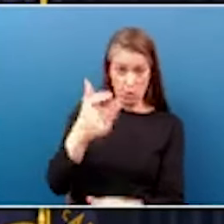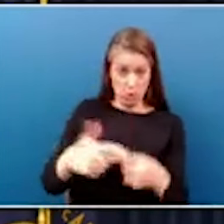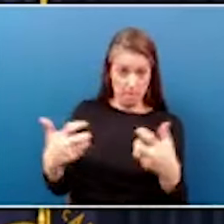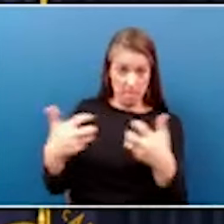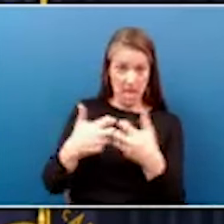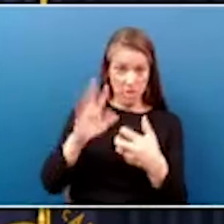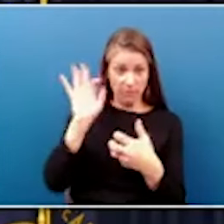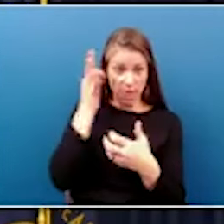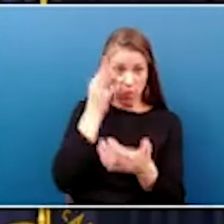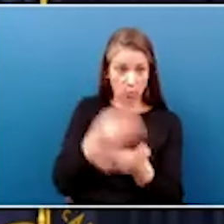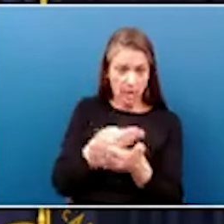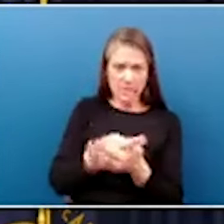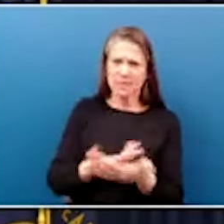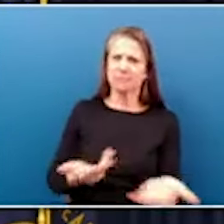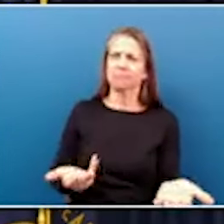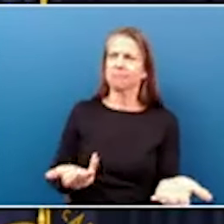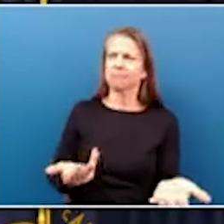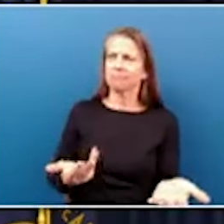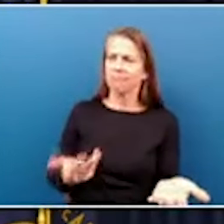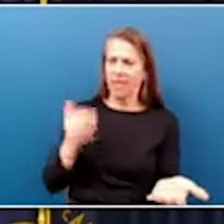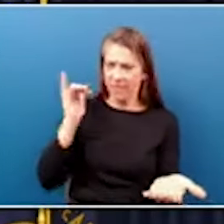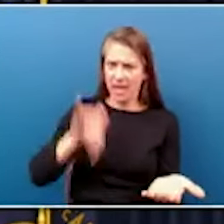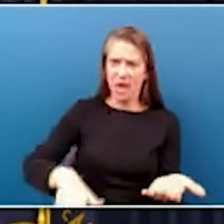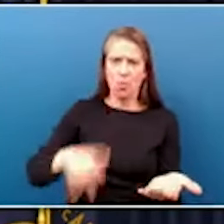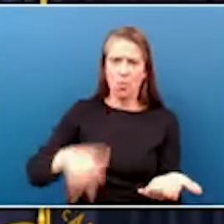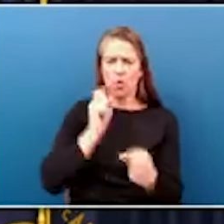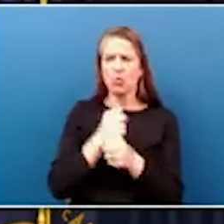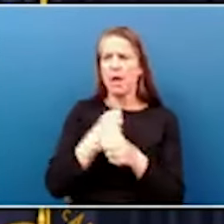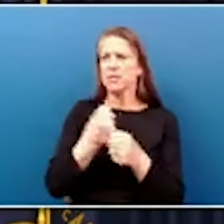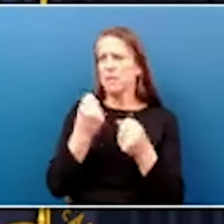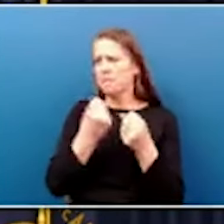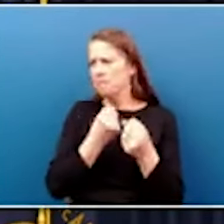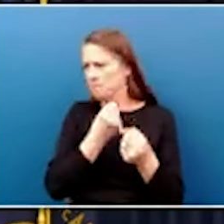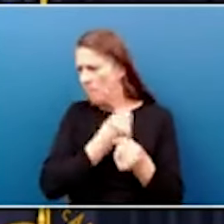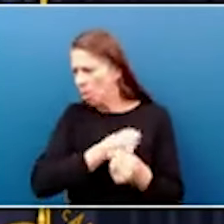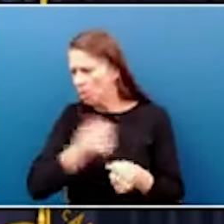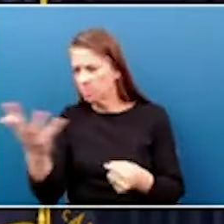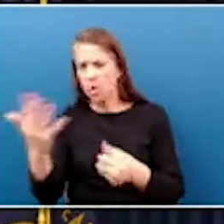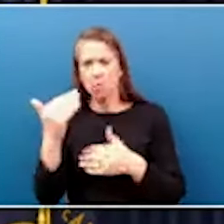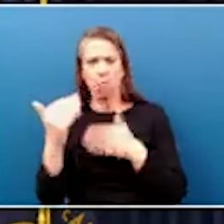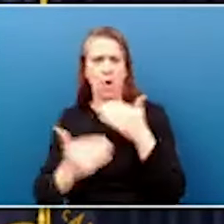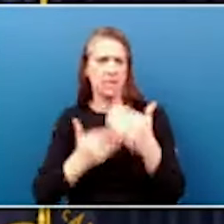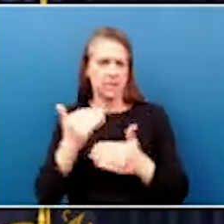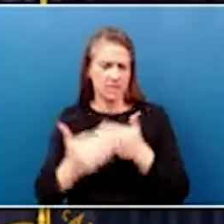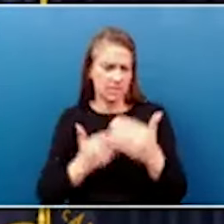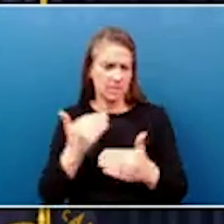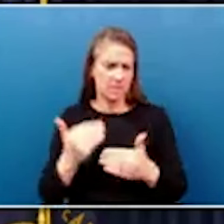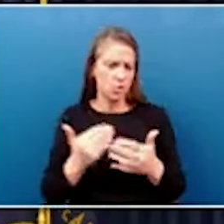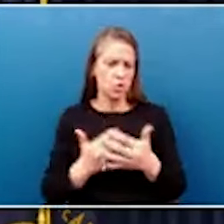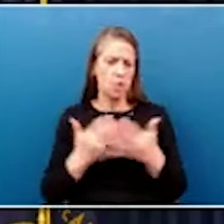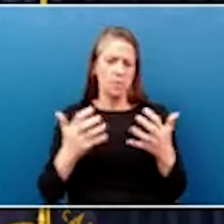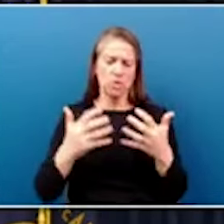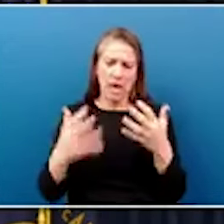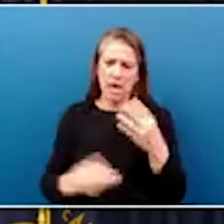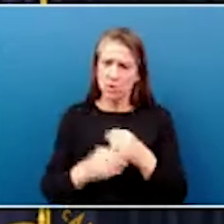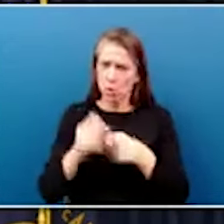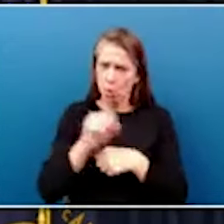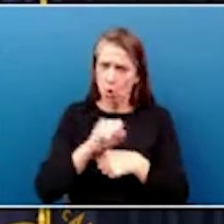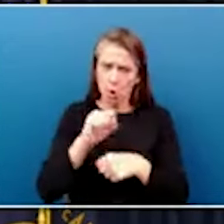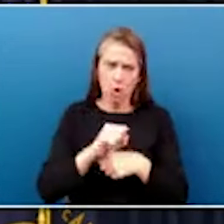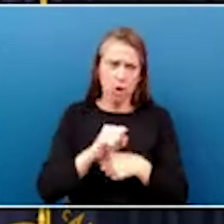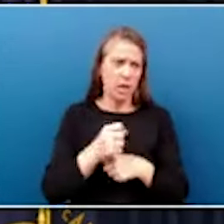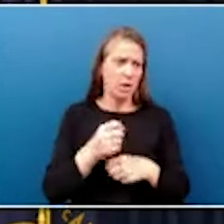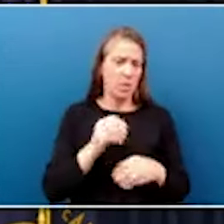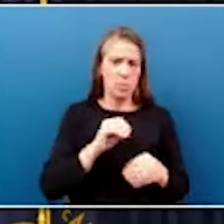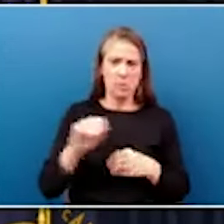where it should be, it's going to create multiple processes, so much extra work and moving something that's so